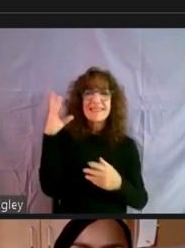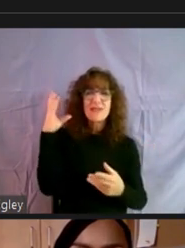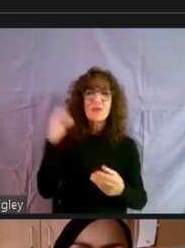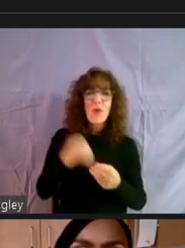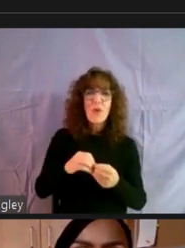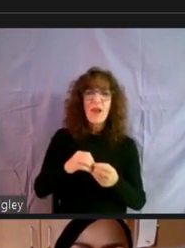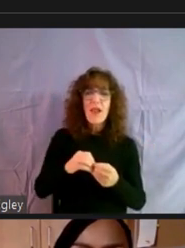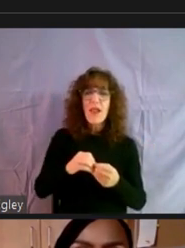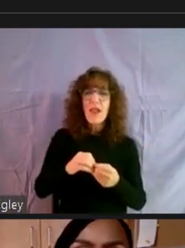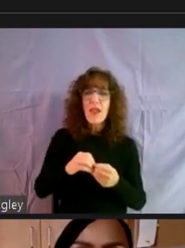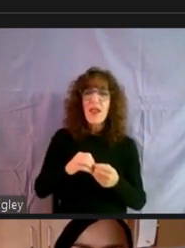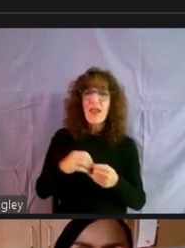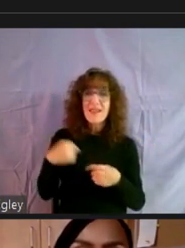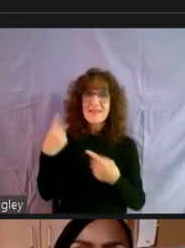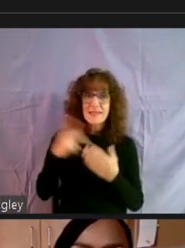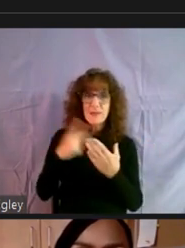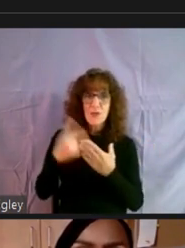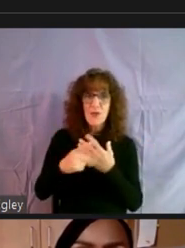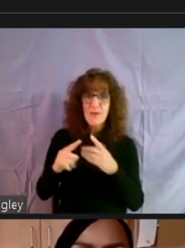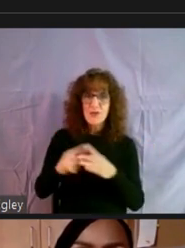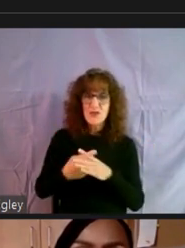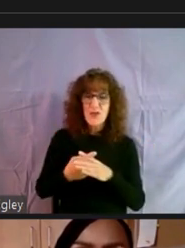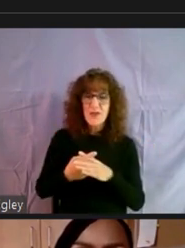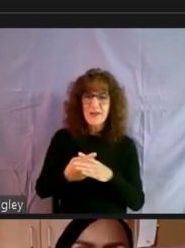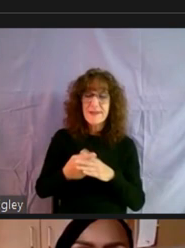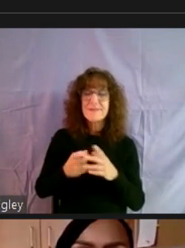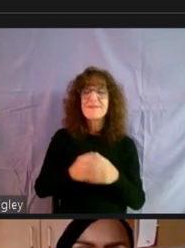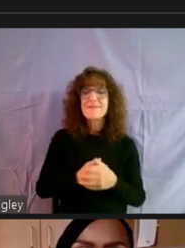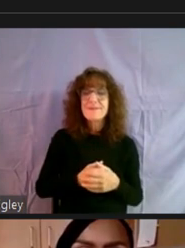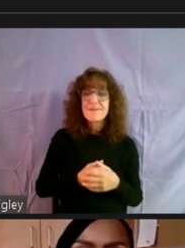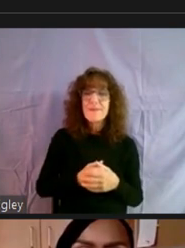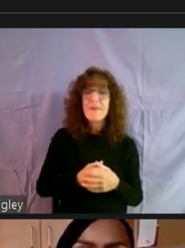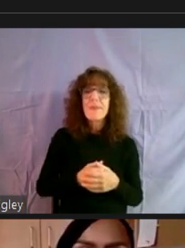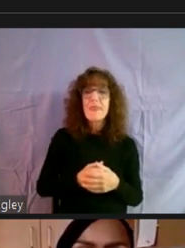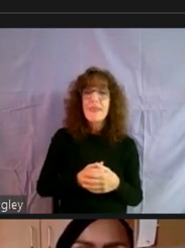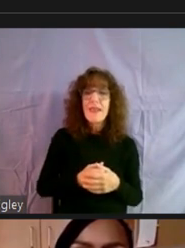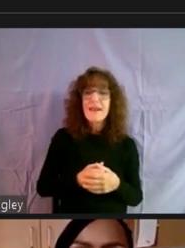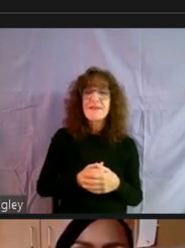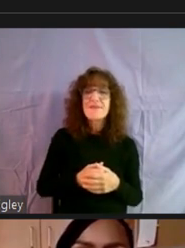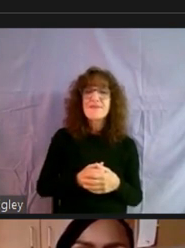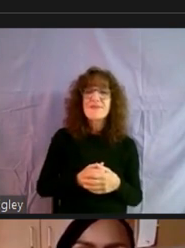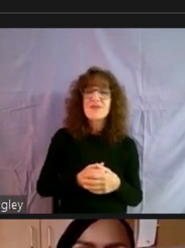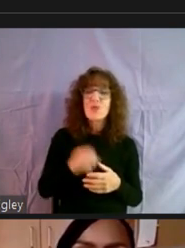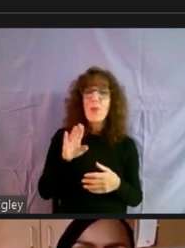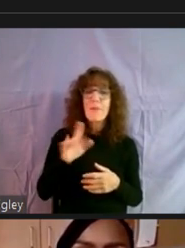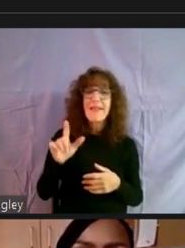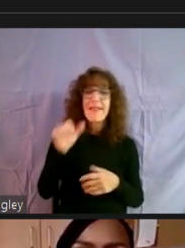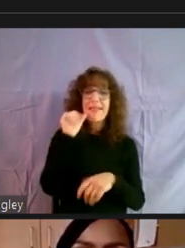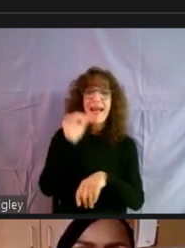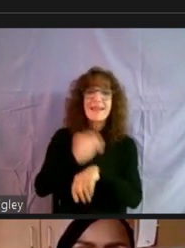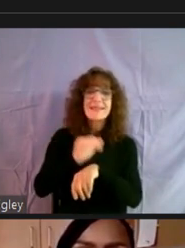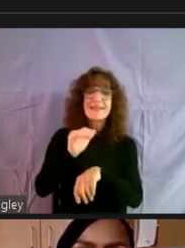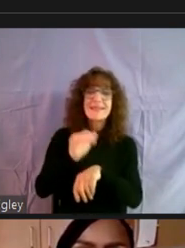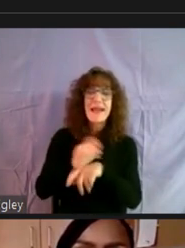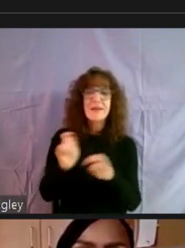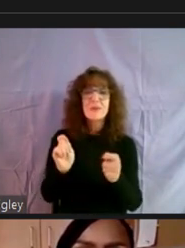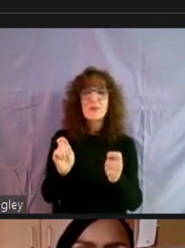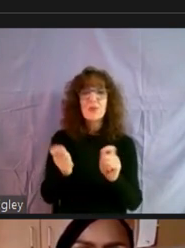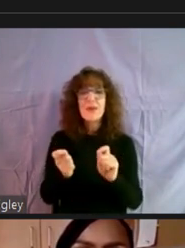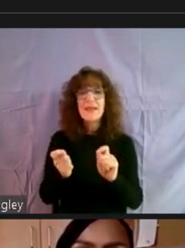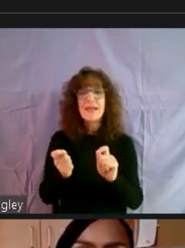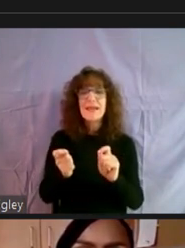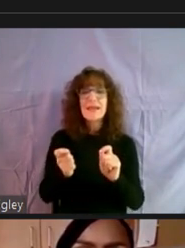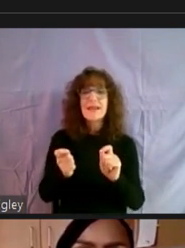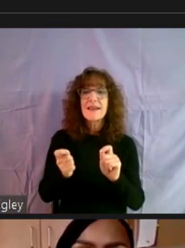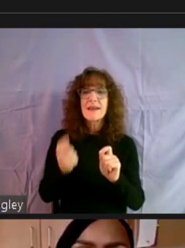Total over since the program started. So, um, yeah. So the bill last night was simply a tweak because, um,